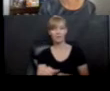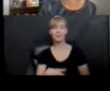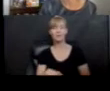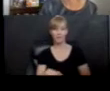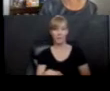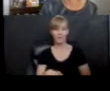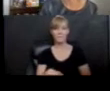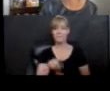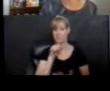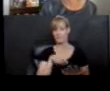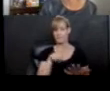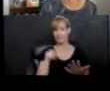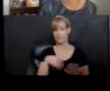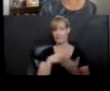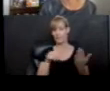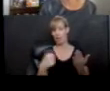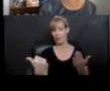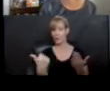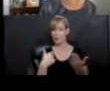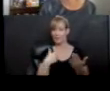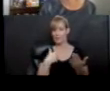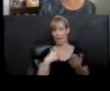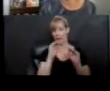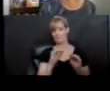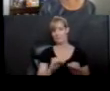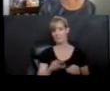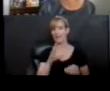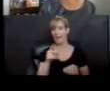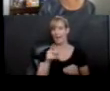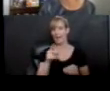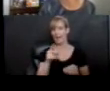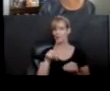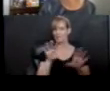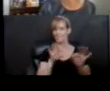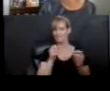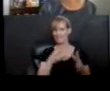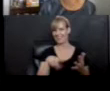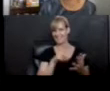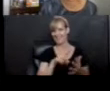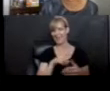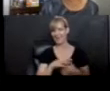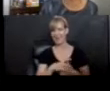Here are some that I had come up with and you, you friends did a lot of these magnificent, stellar,